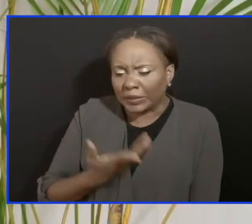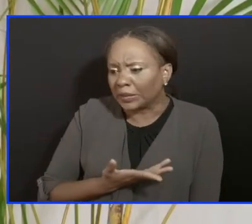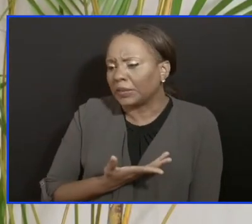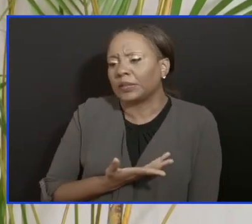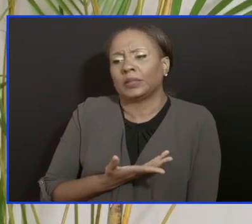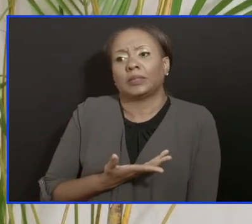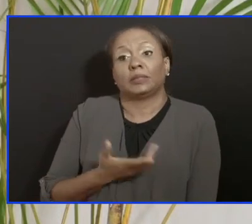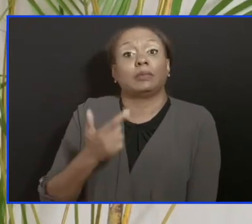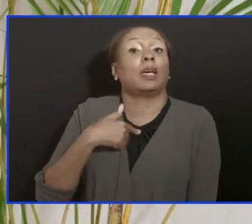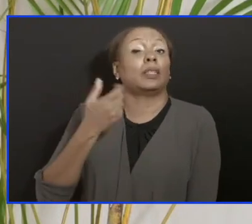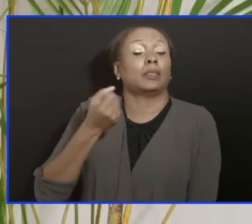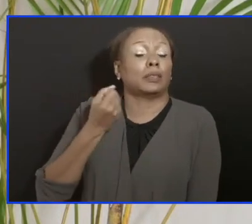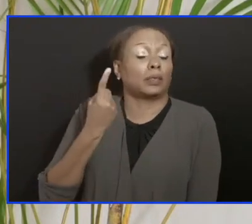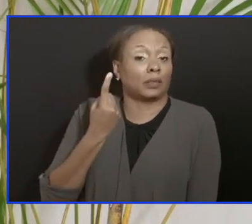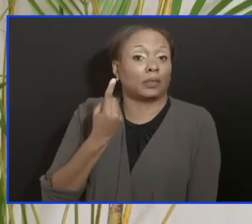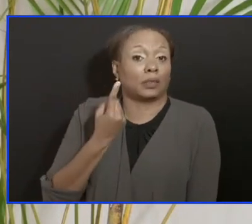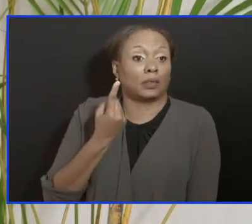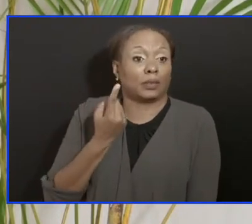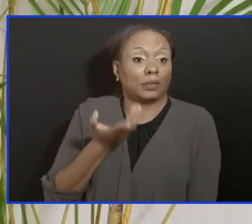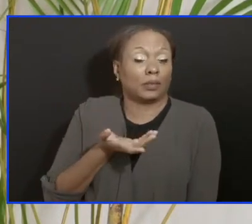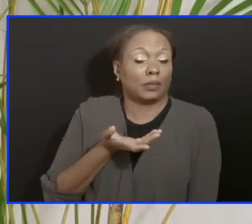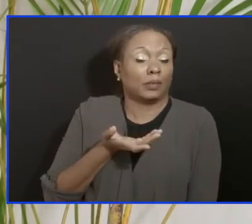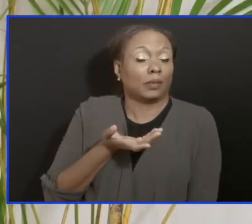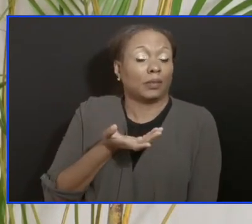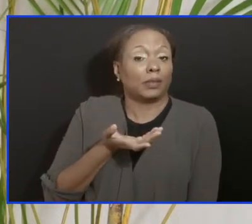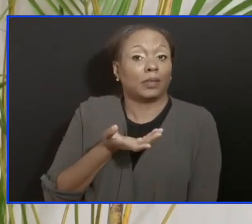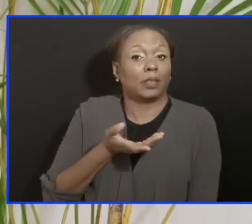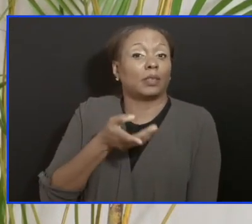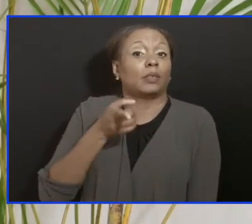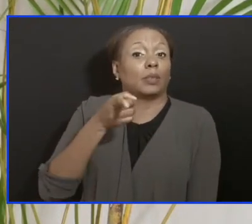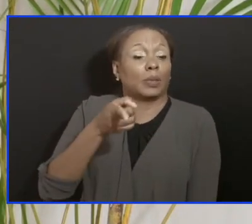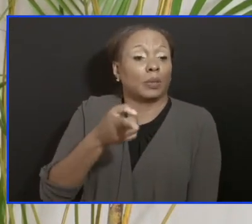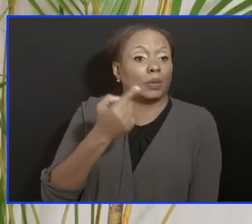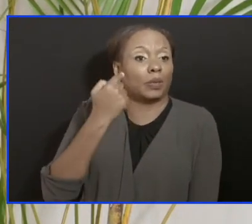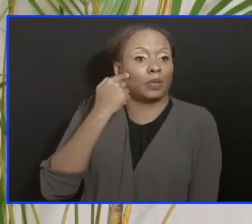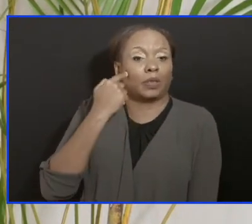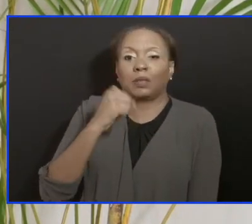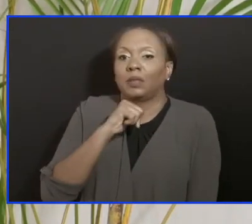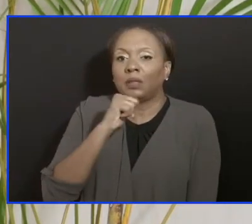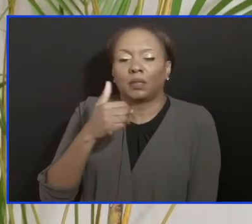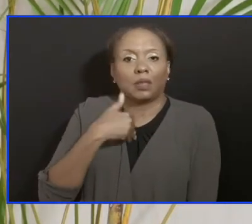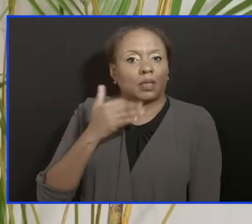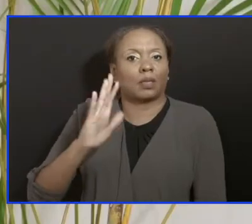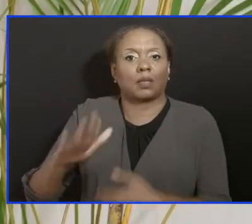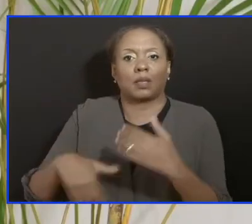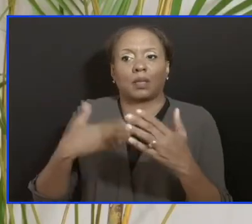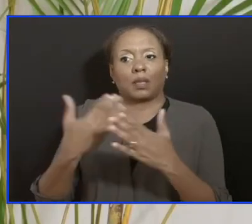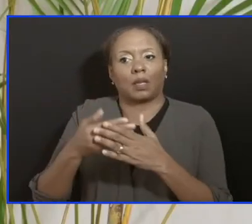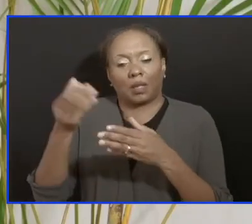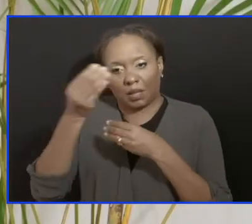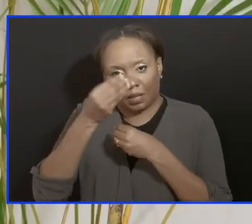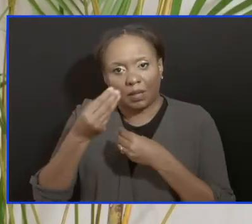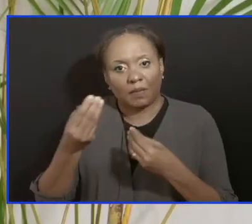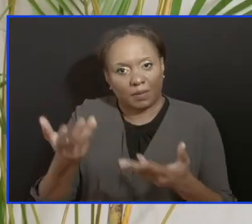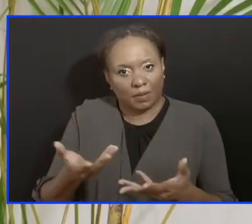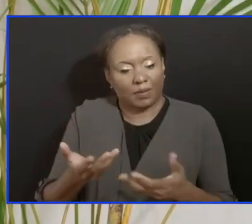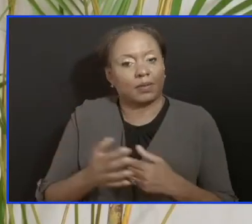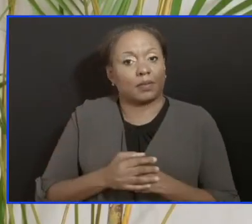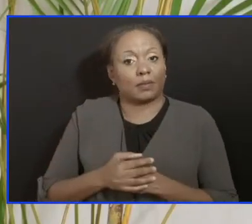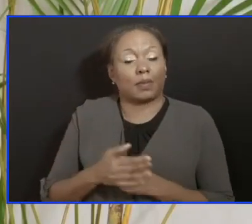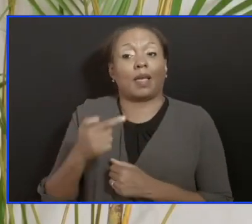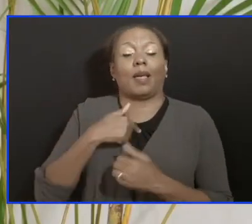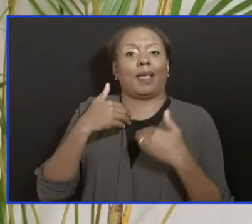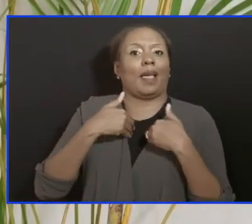because from where you sit, you really would not have all of the information that I have.